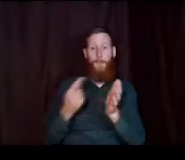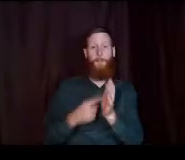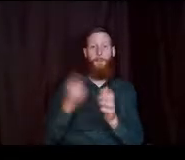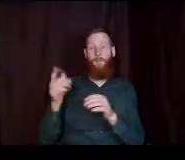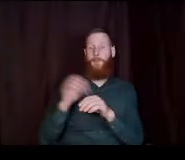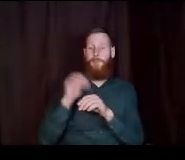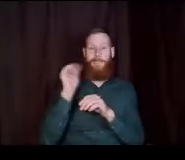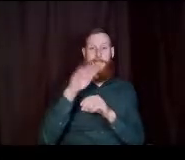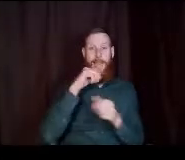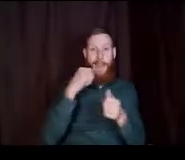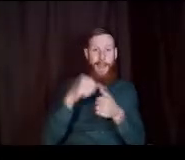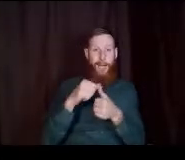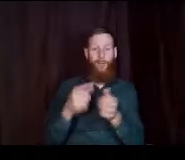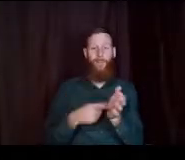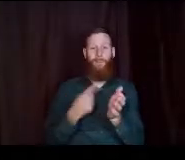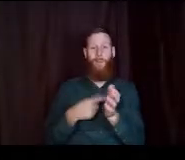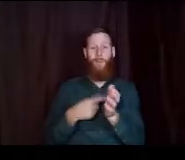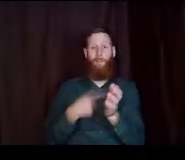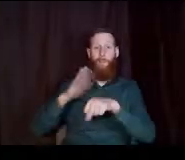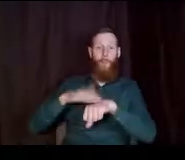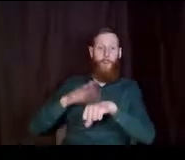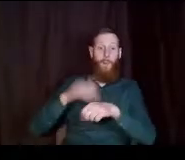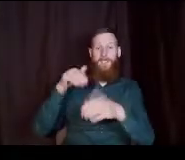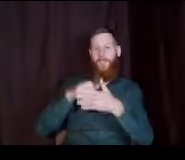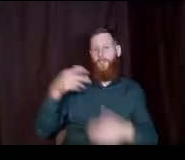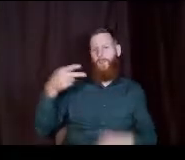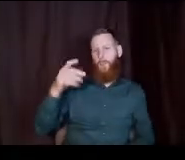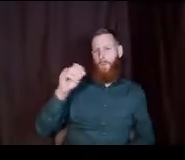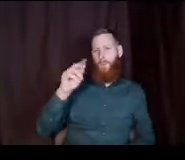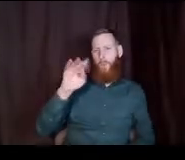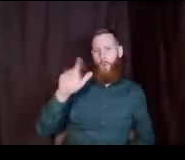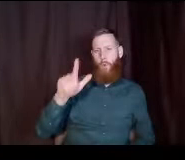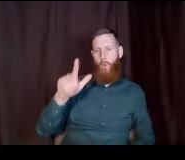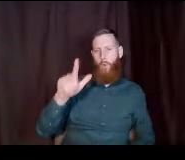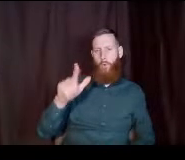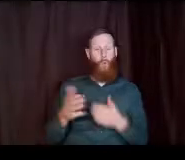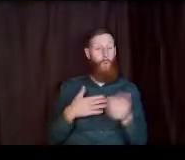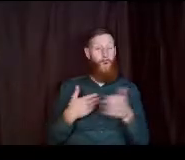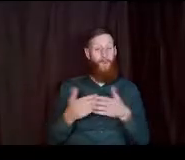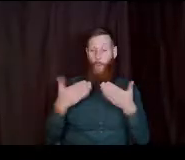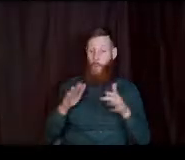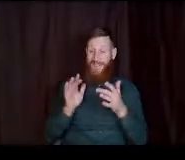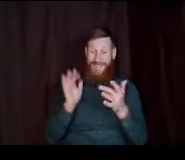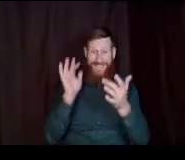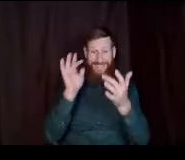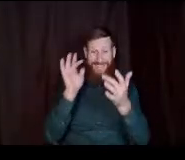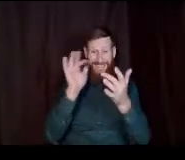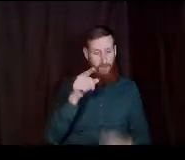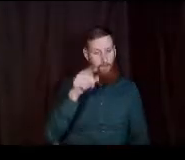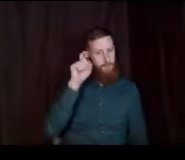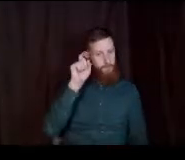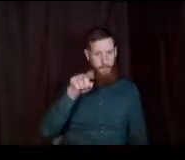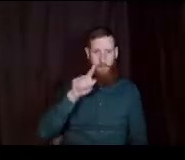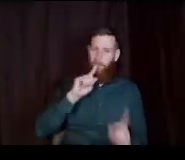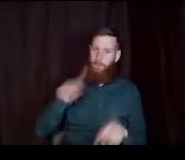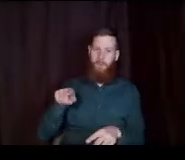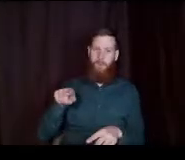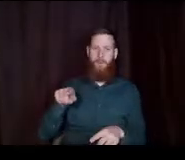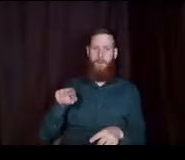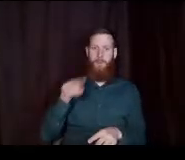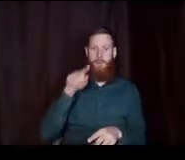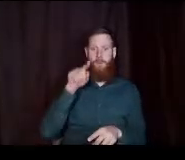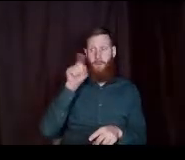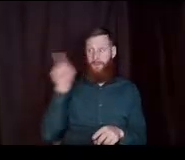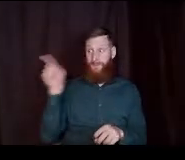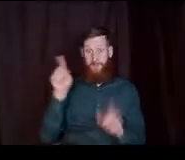a letter sometimes it's a notification in the portal whatever way they contact you you have to respond if you're selected for verification